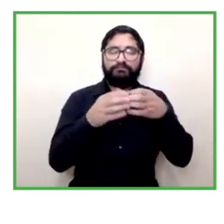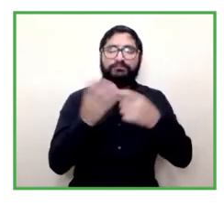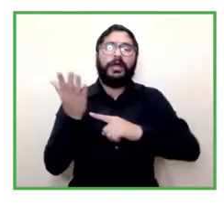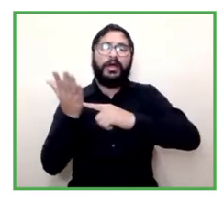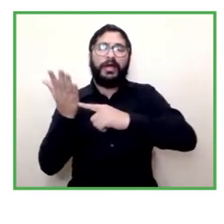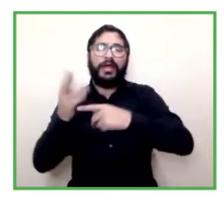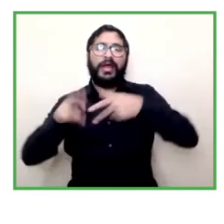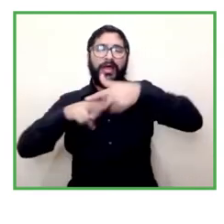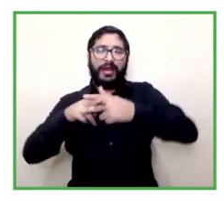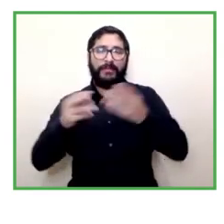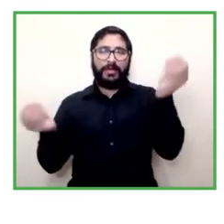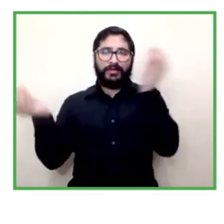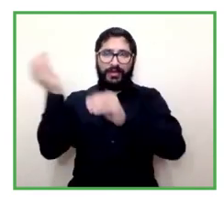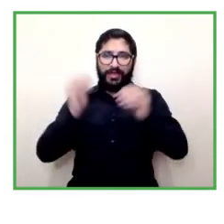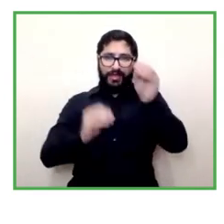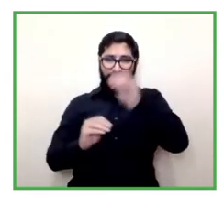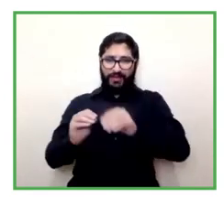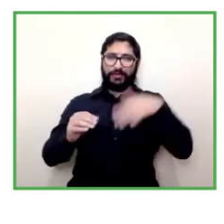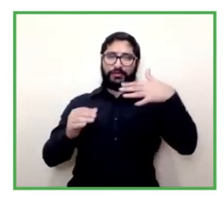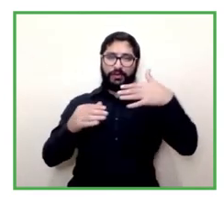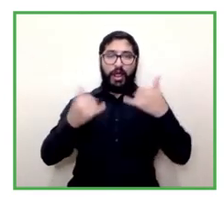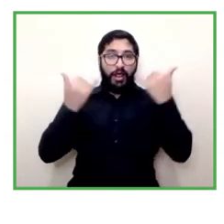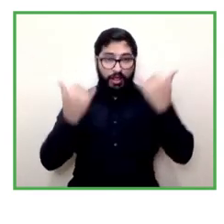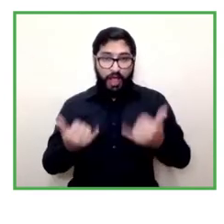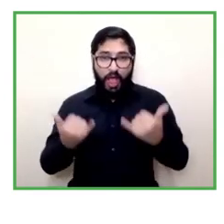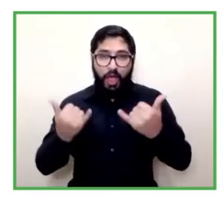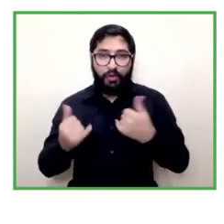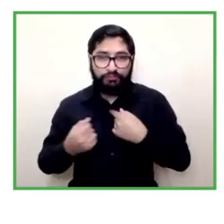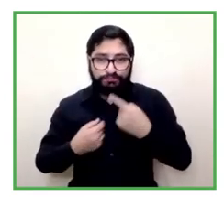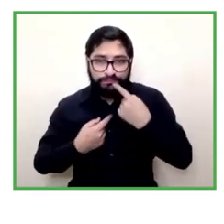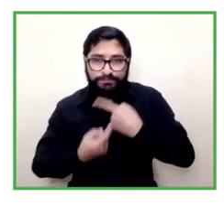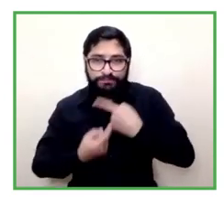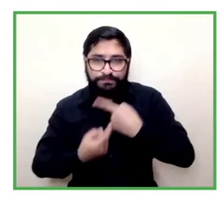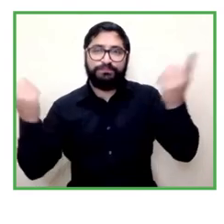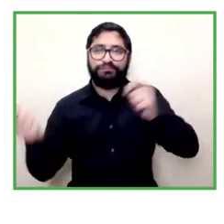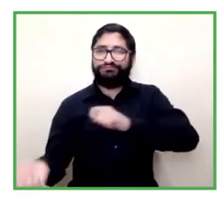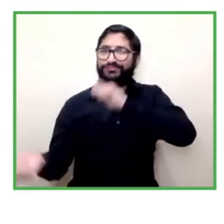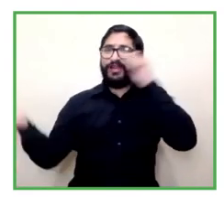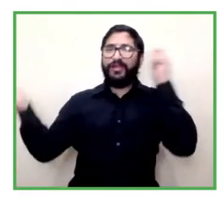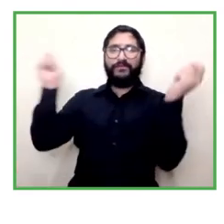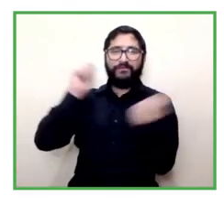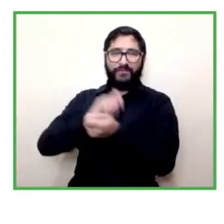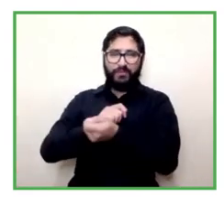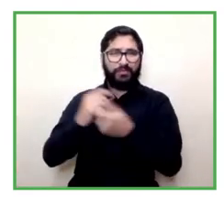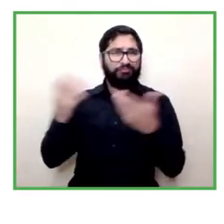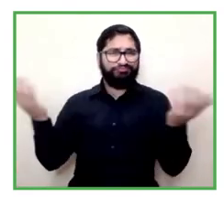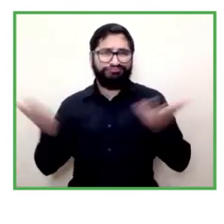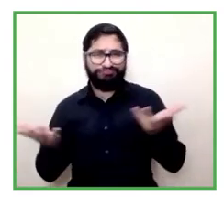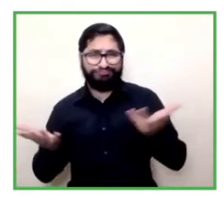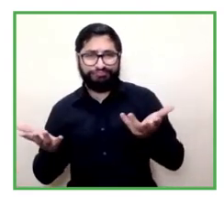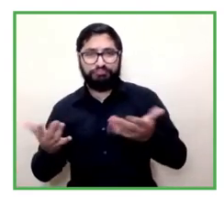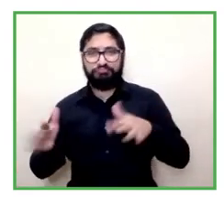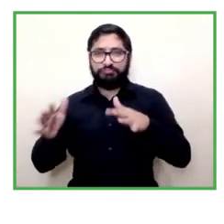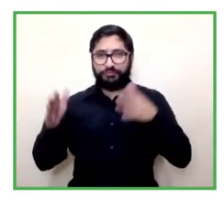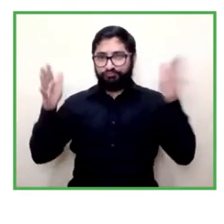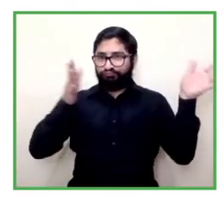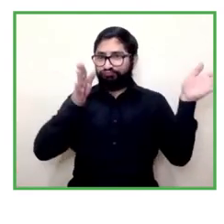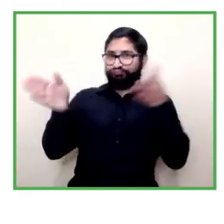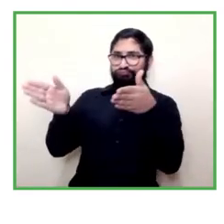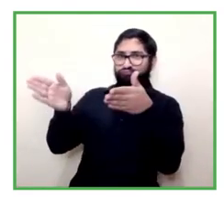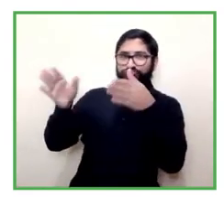and what is integrated in this change of actions towards